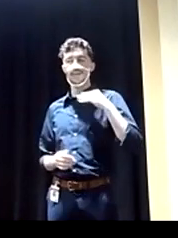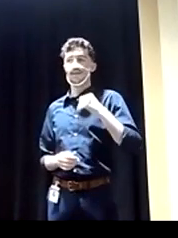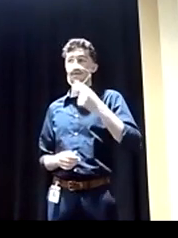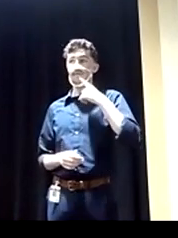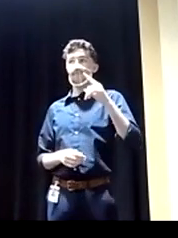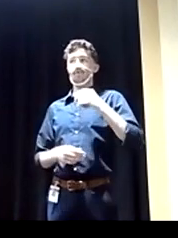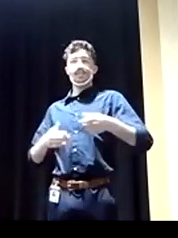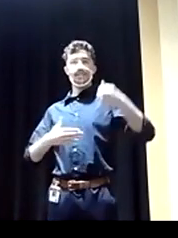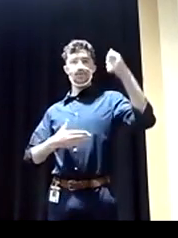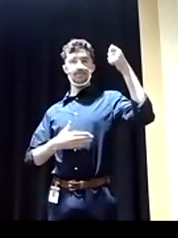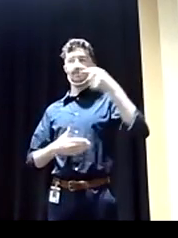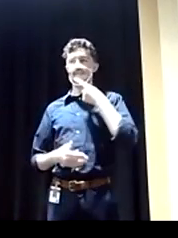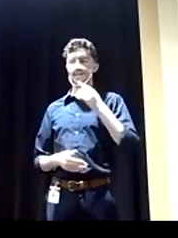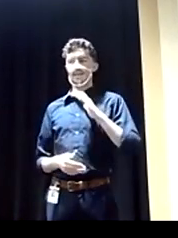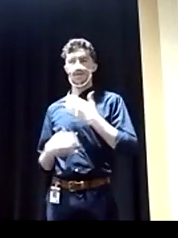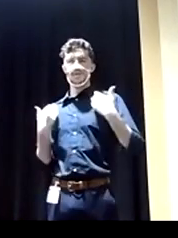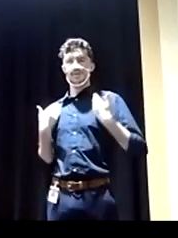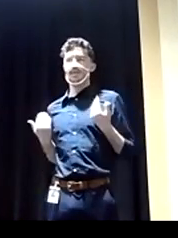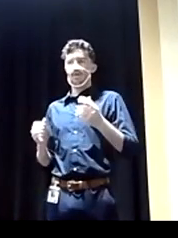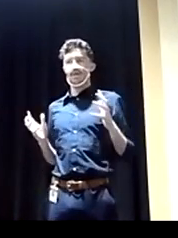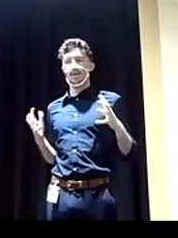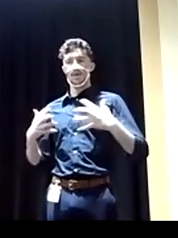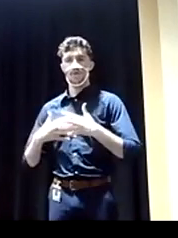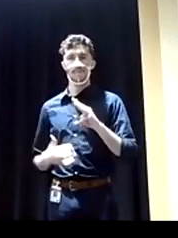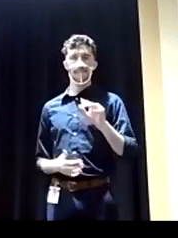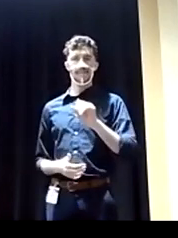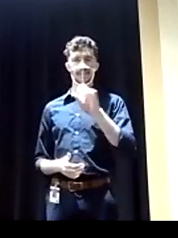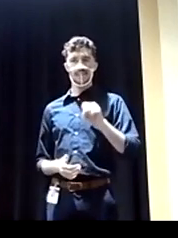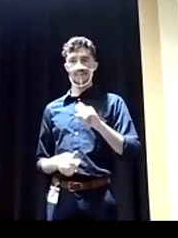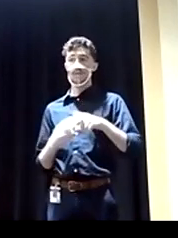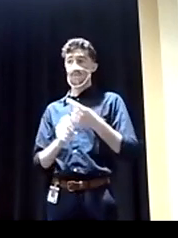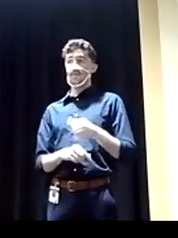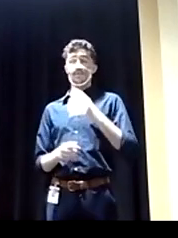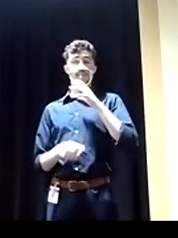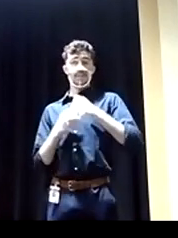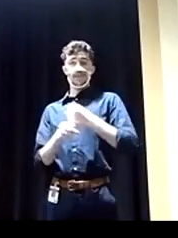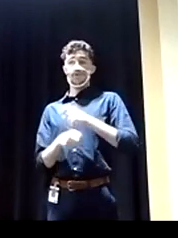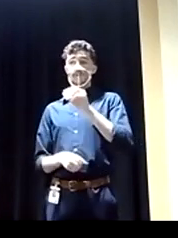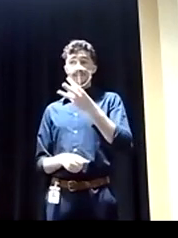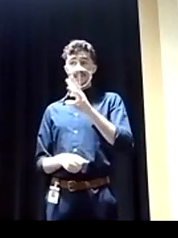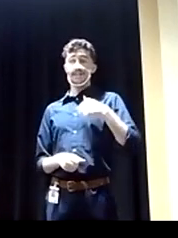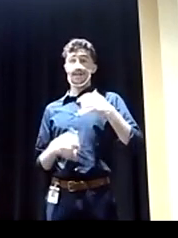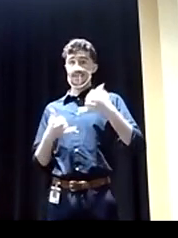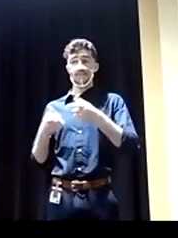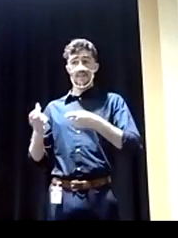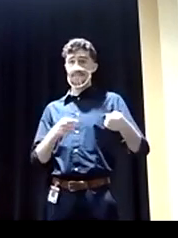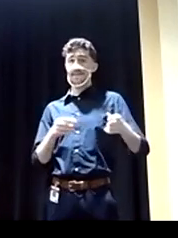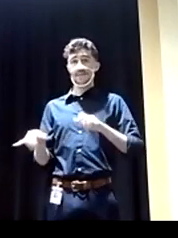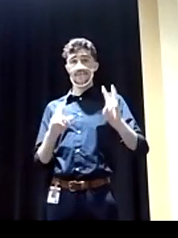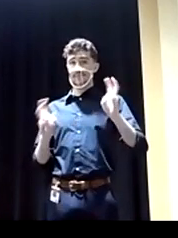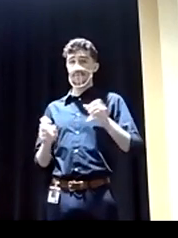Liberty. Send your tired huddled masses. And that's what I ran on in 2016 when it wasn't popular and I'm running on that again in 2022.